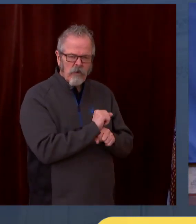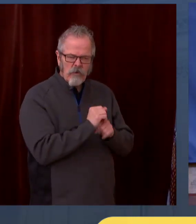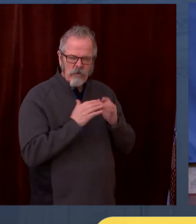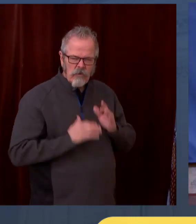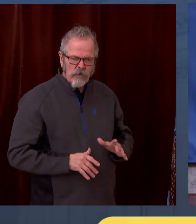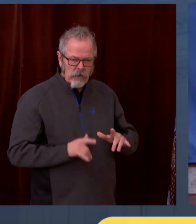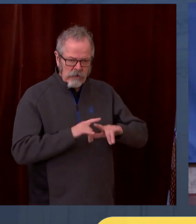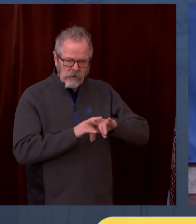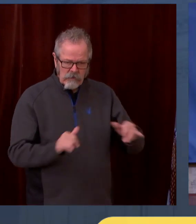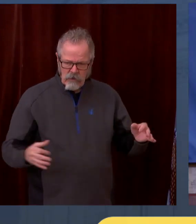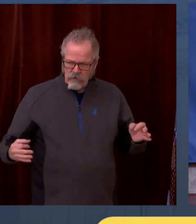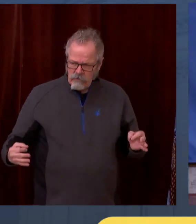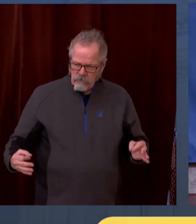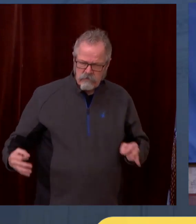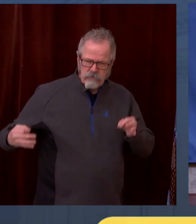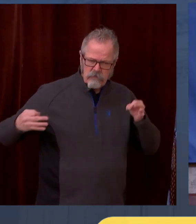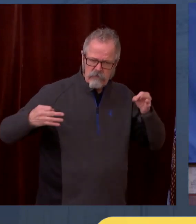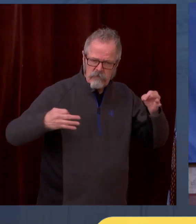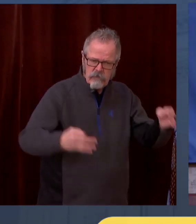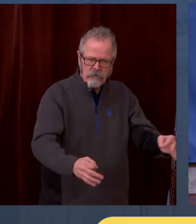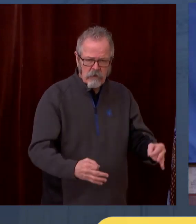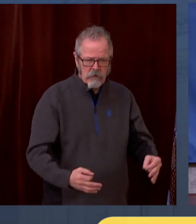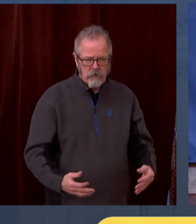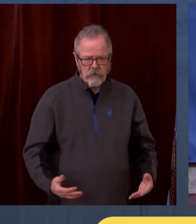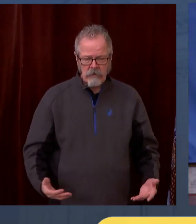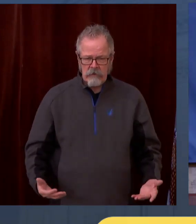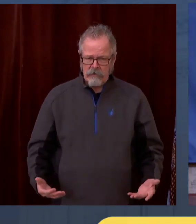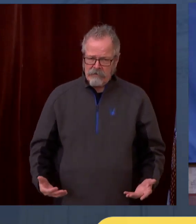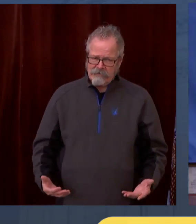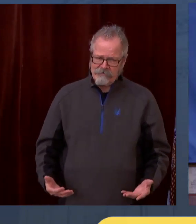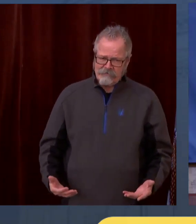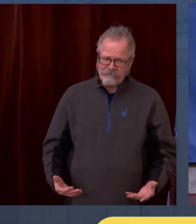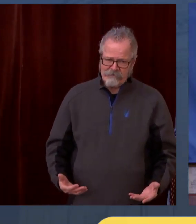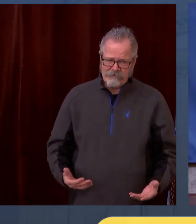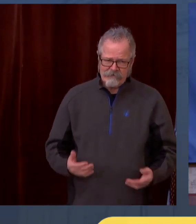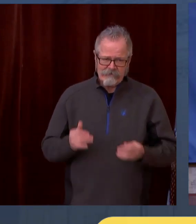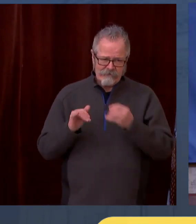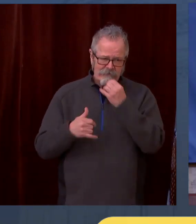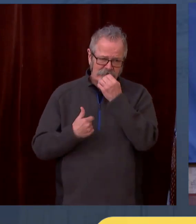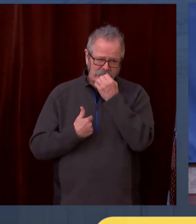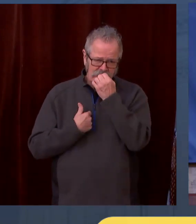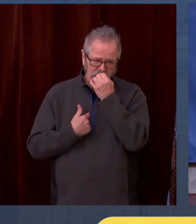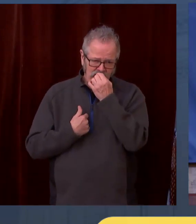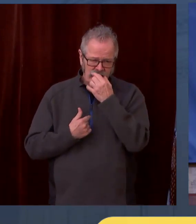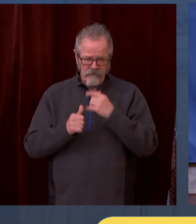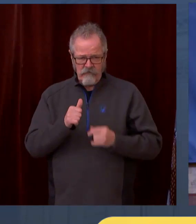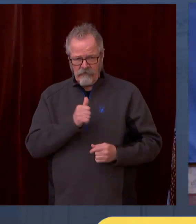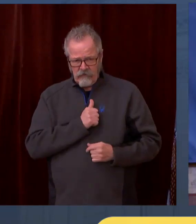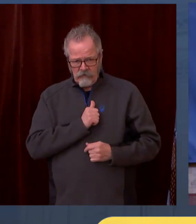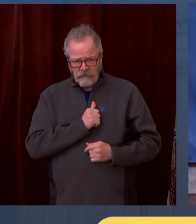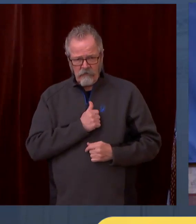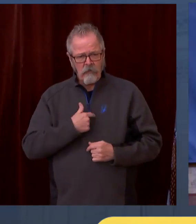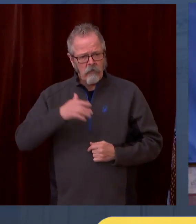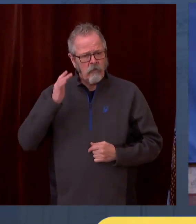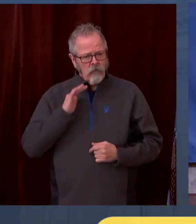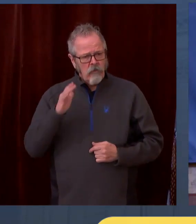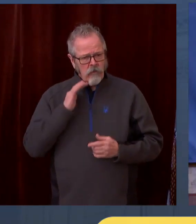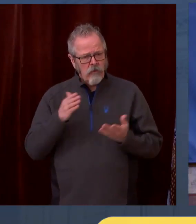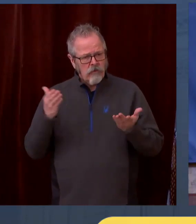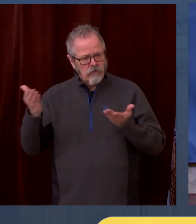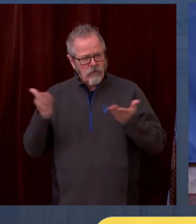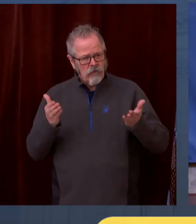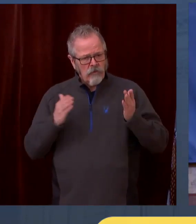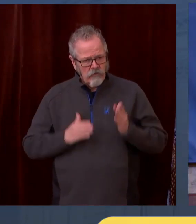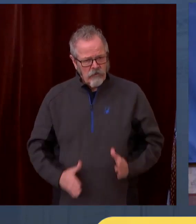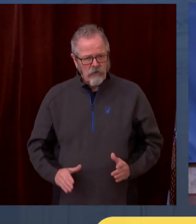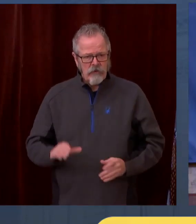And I'm glad that these hardworking people, I used to be a server at Clinker Dagger, Bickerstaff and Pets Public House. And I respect